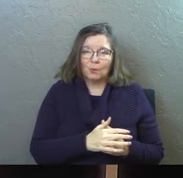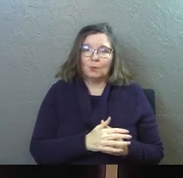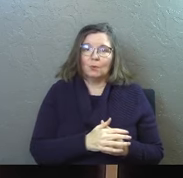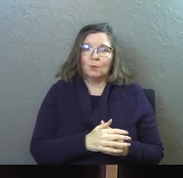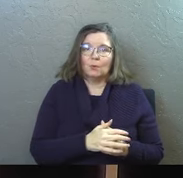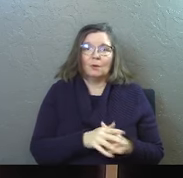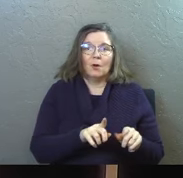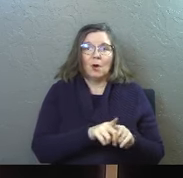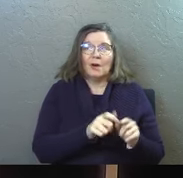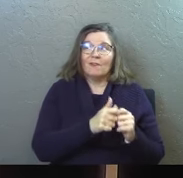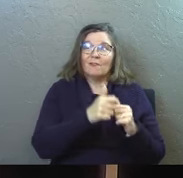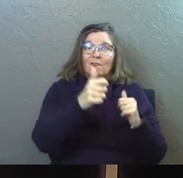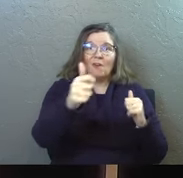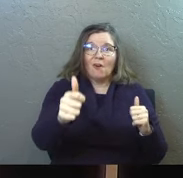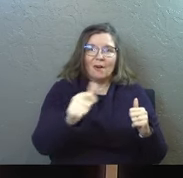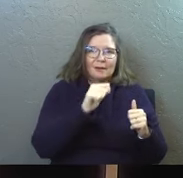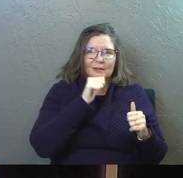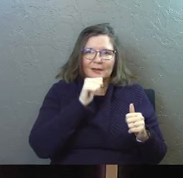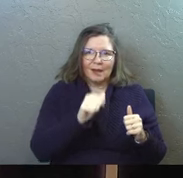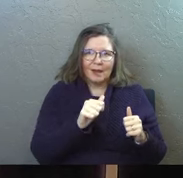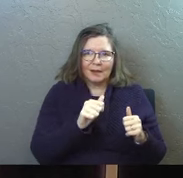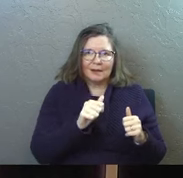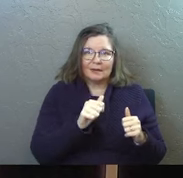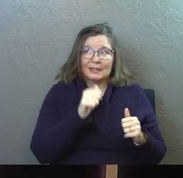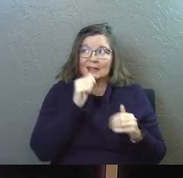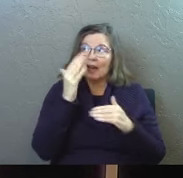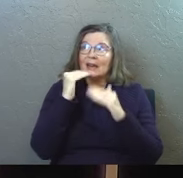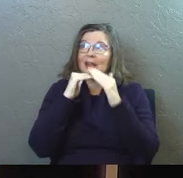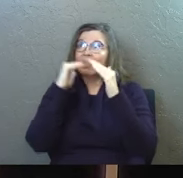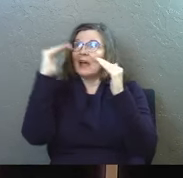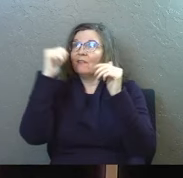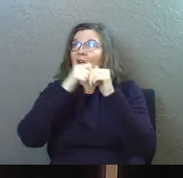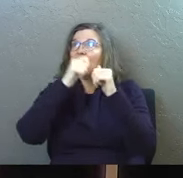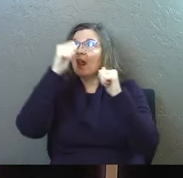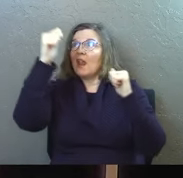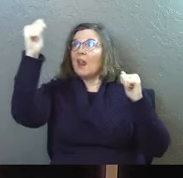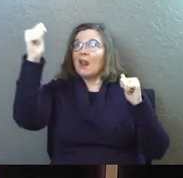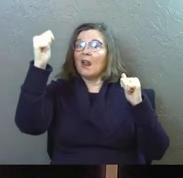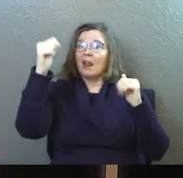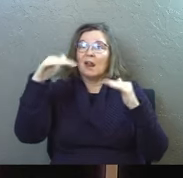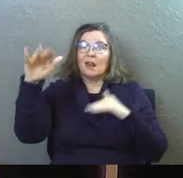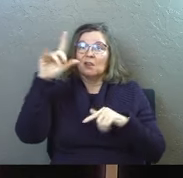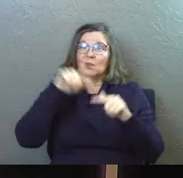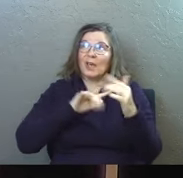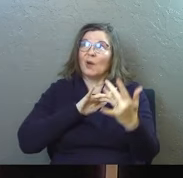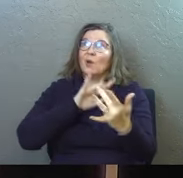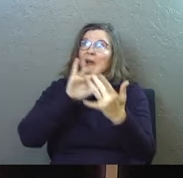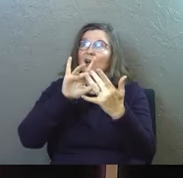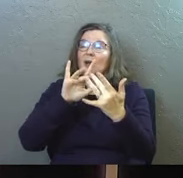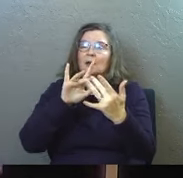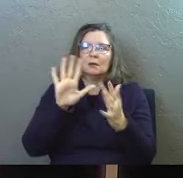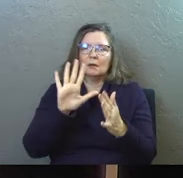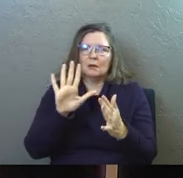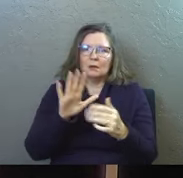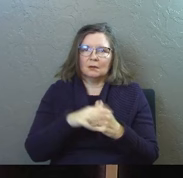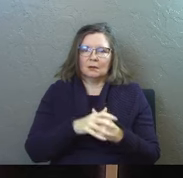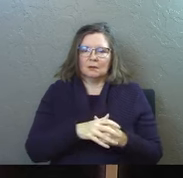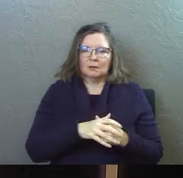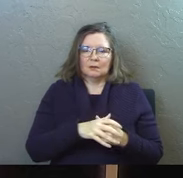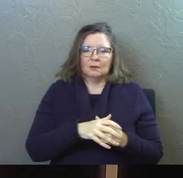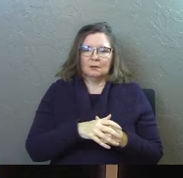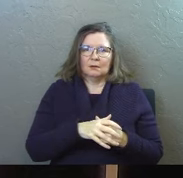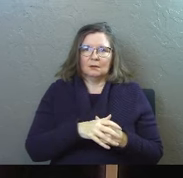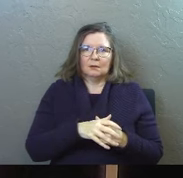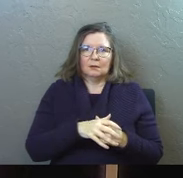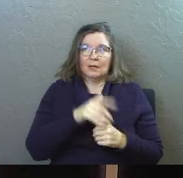neither is it far off it is not in heaven it's not it's not so far above you you can't reach it right that you should say who will send to